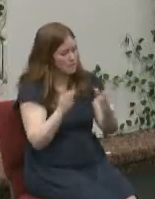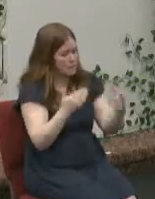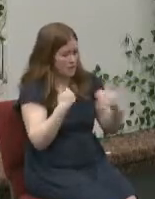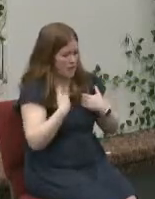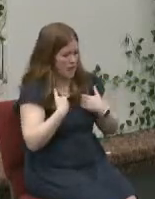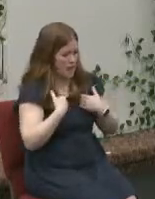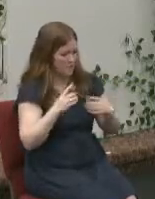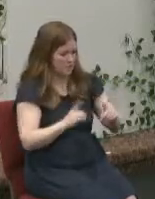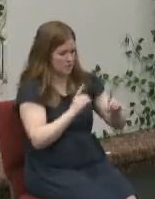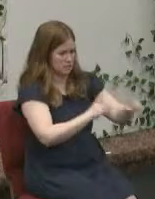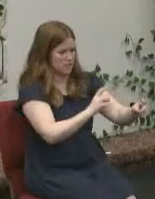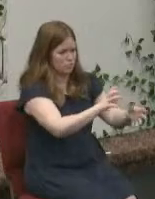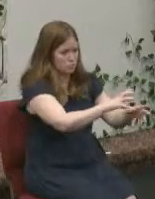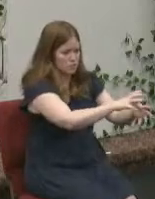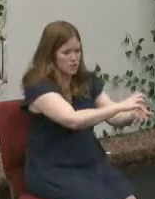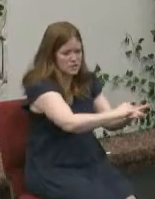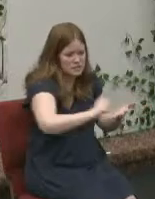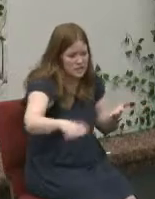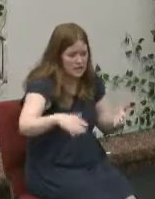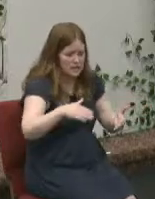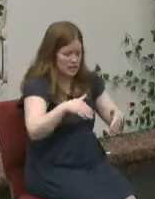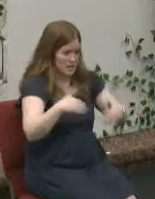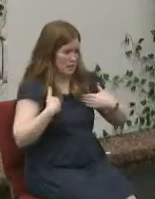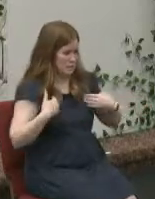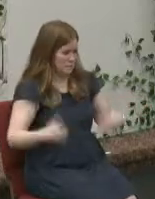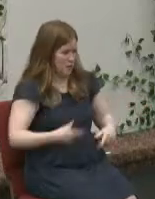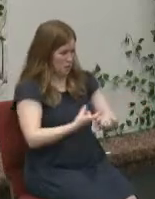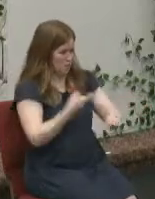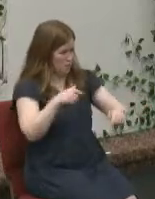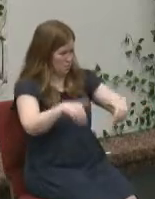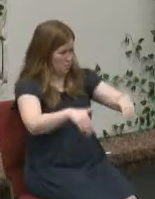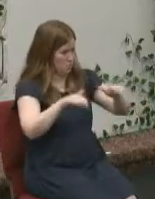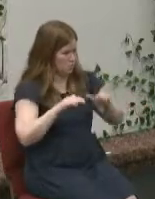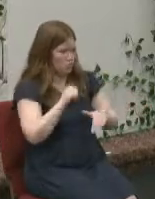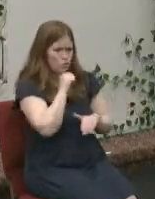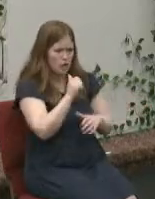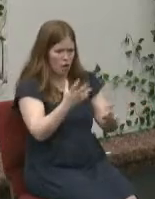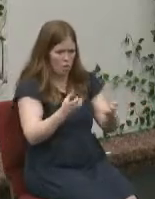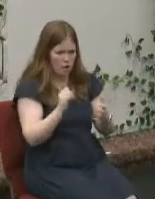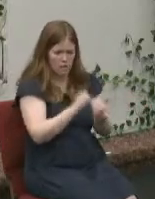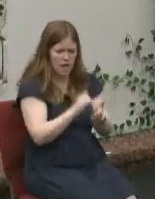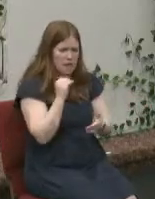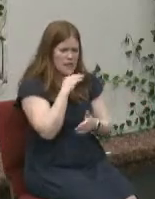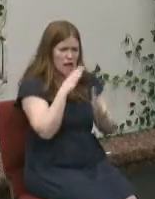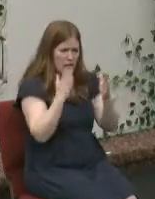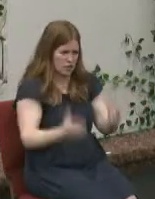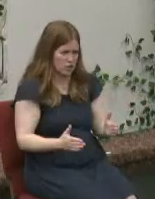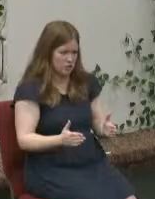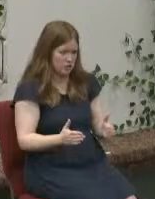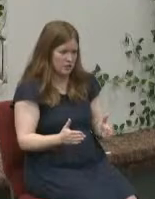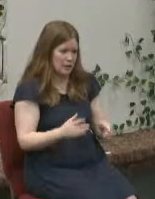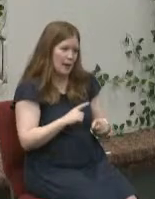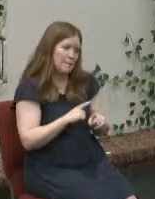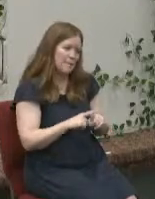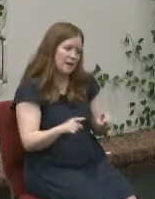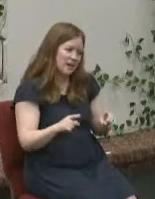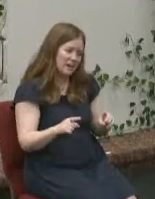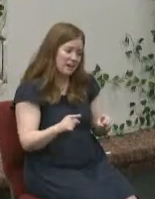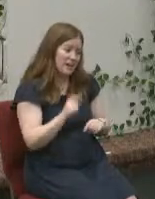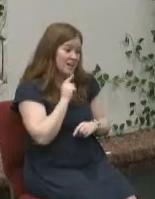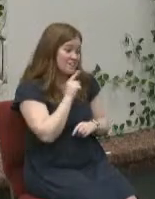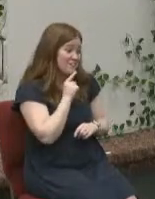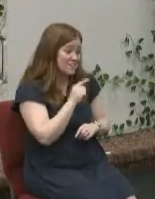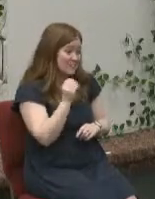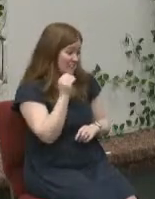what a liar they said and we don't want to see that lie perpetuated you know what the irony is the deception